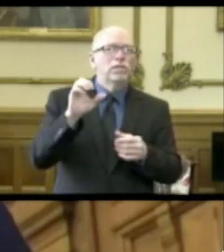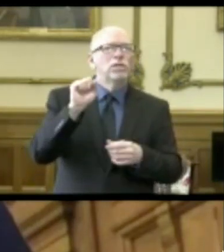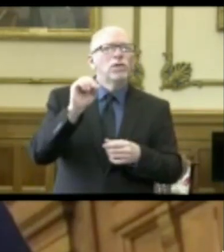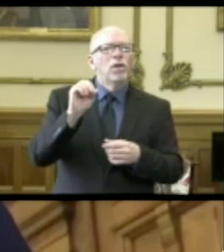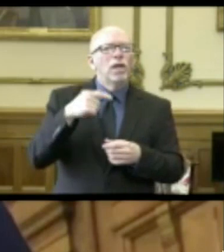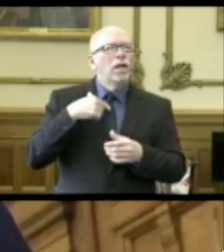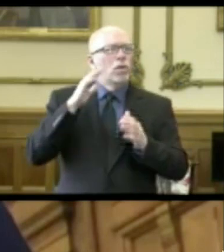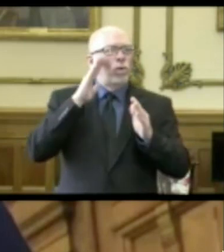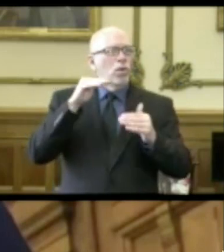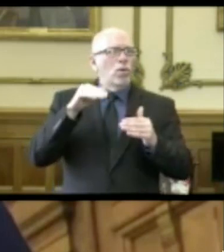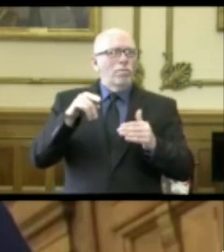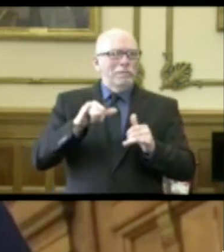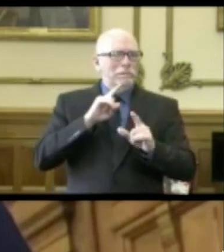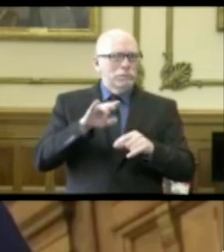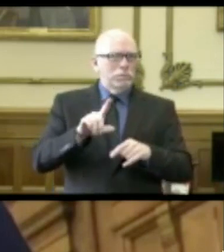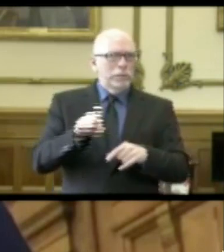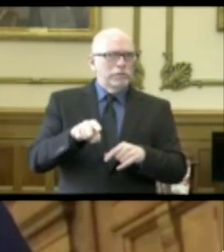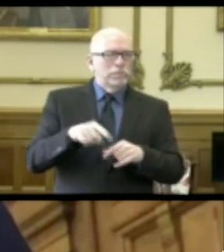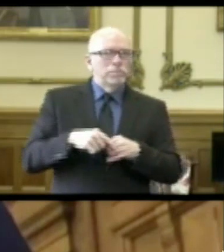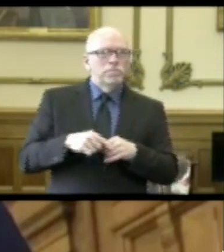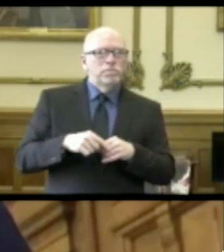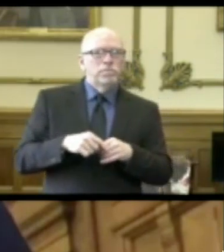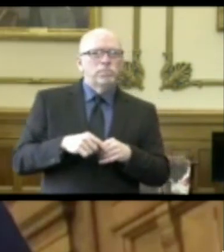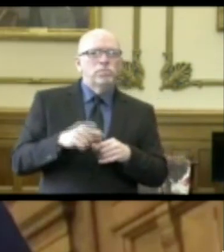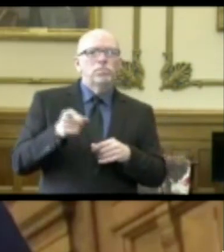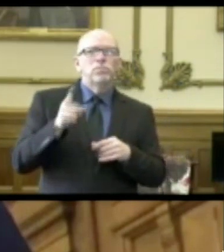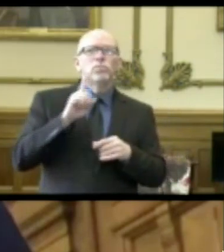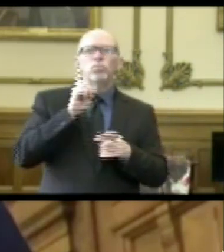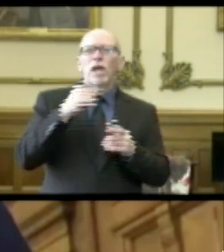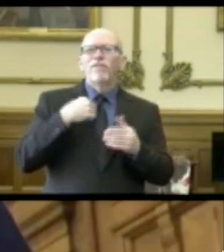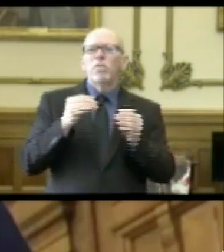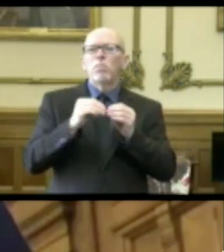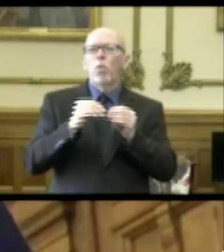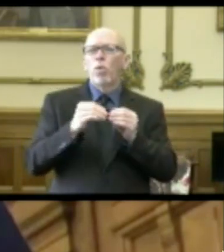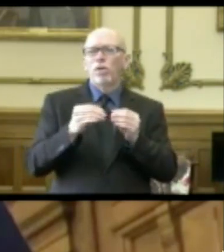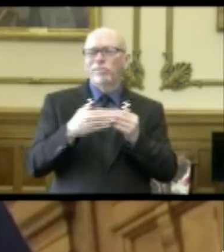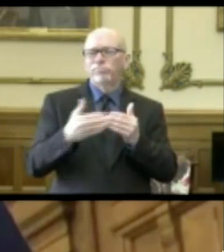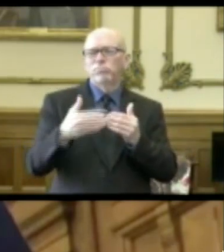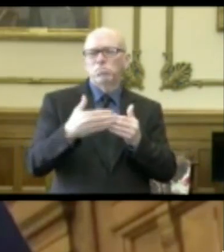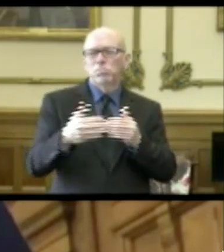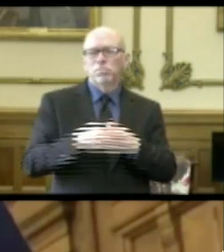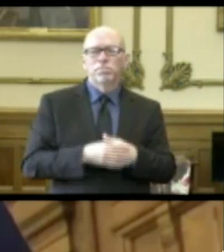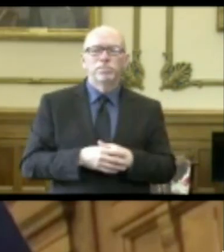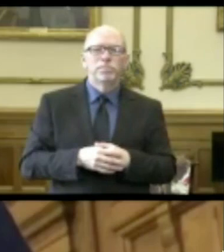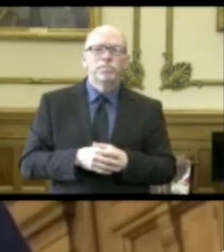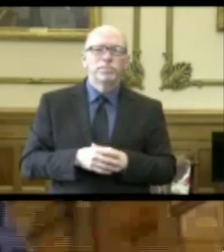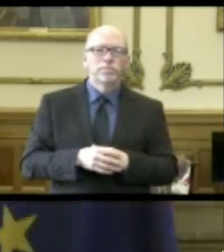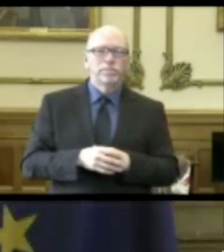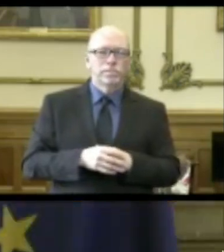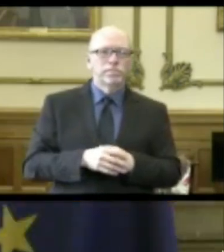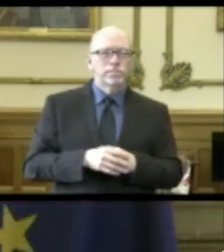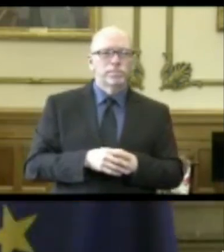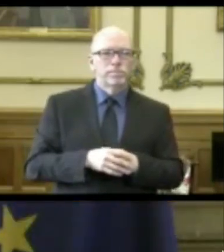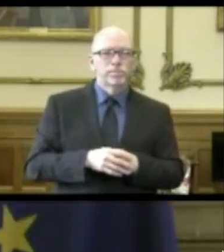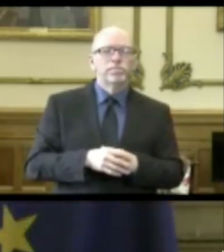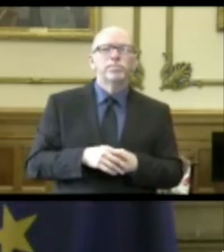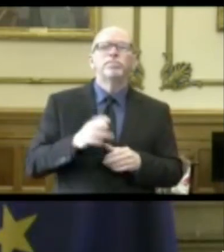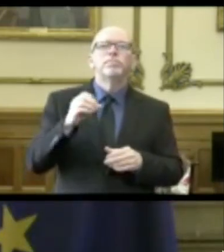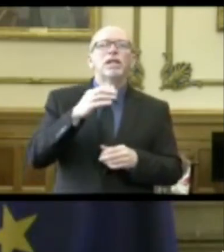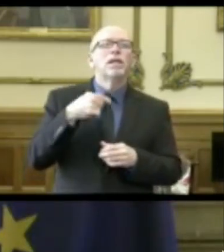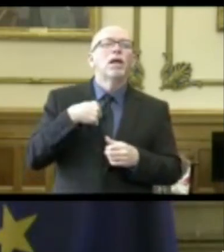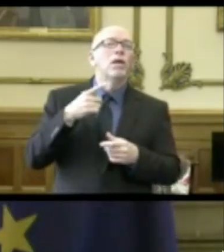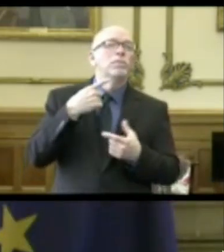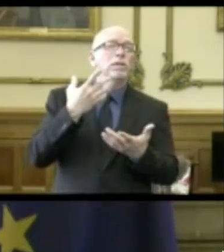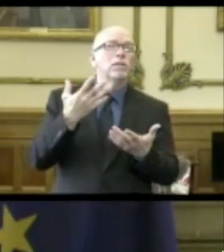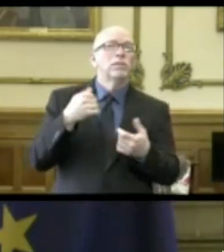I hope that that answers your question, but there will be more to come. Thank you. Yeah, and I would say,